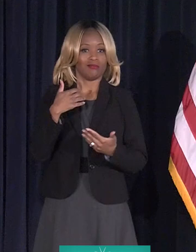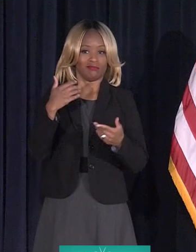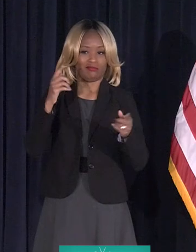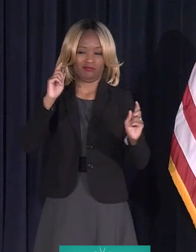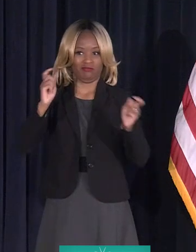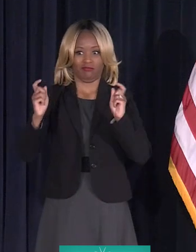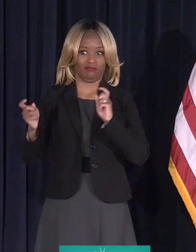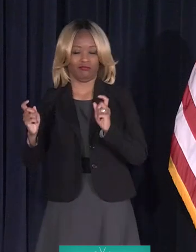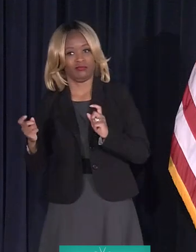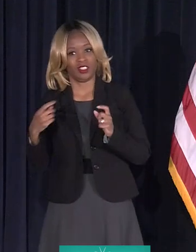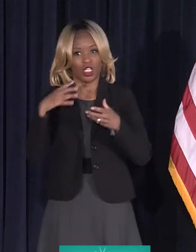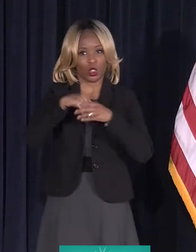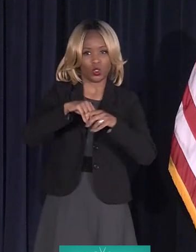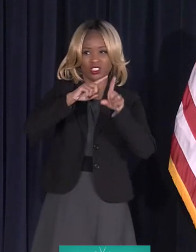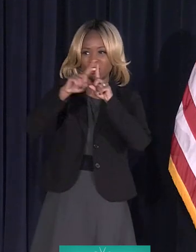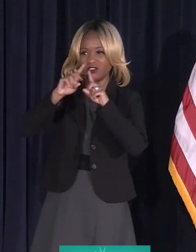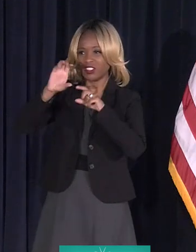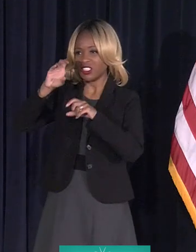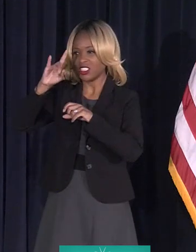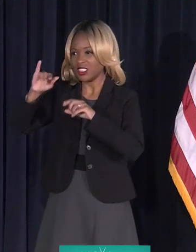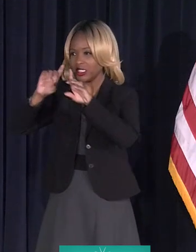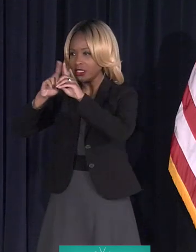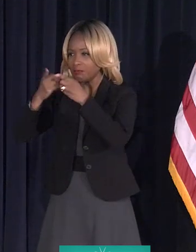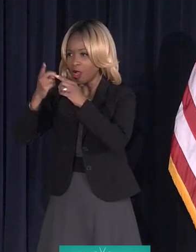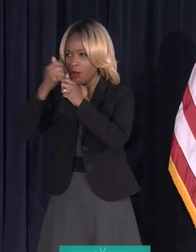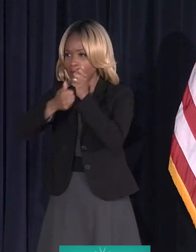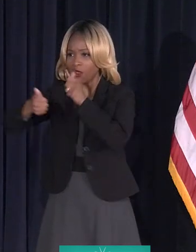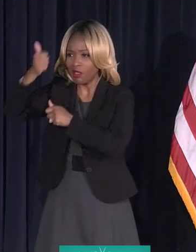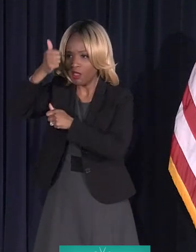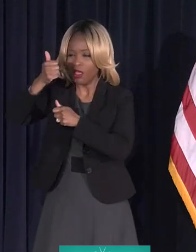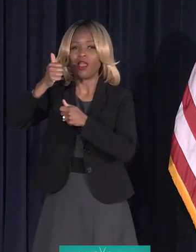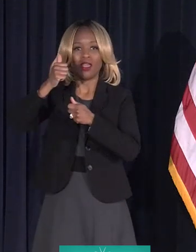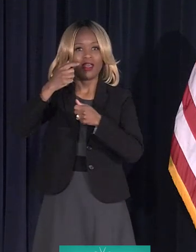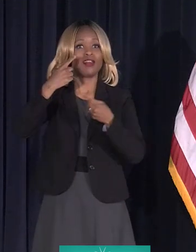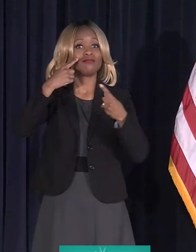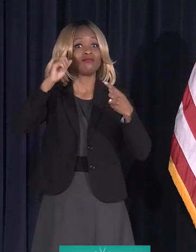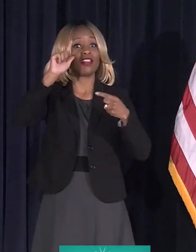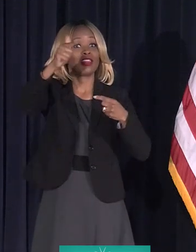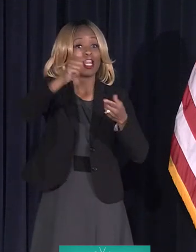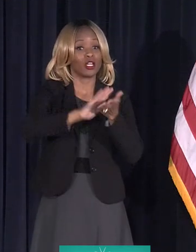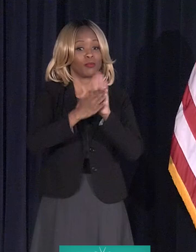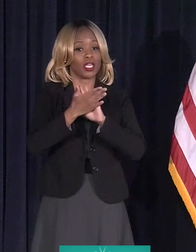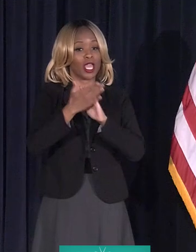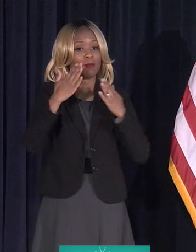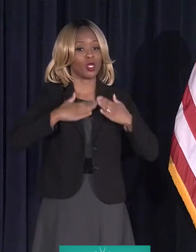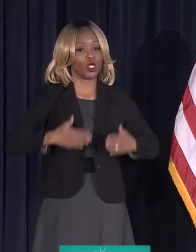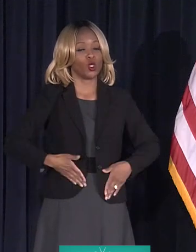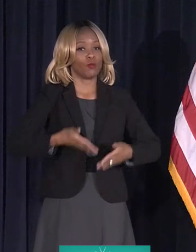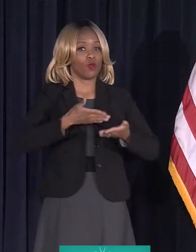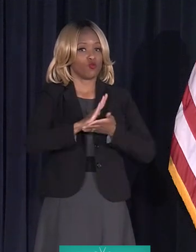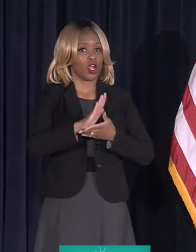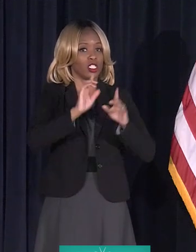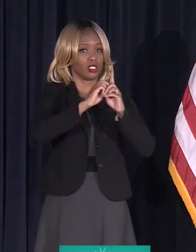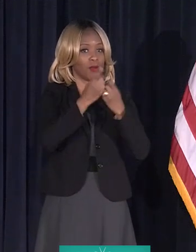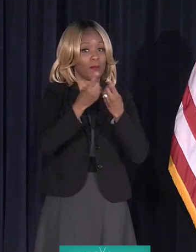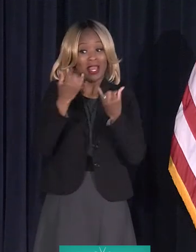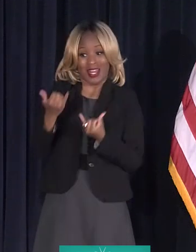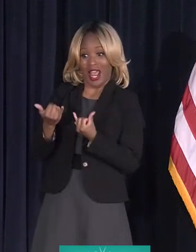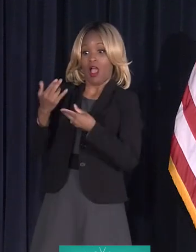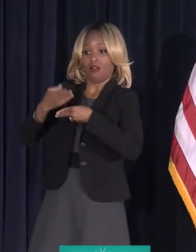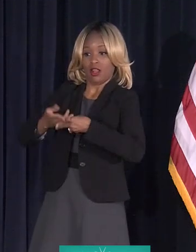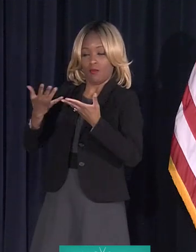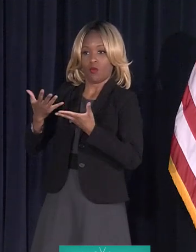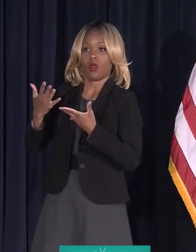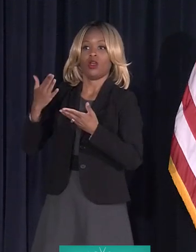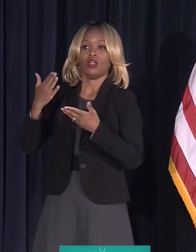it included many City Department heads, and eventually became the Human Rights Department, which we now know as the Civil Rights Inclusion and Opportunity Department.